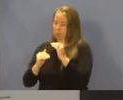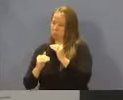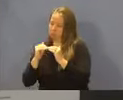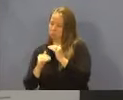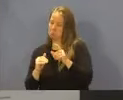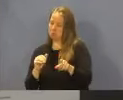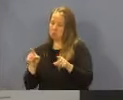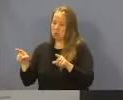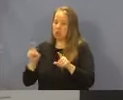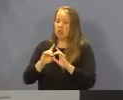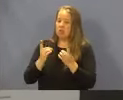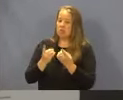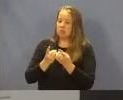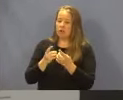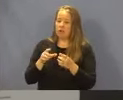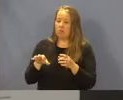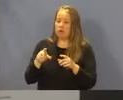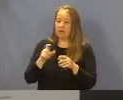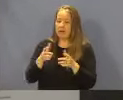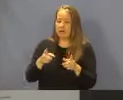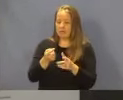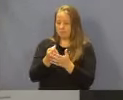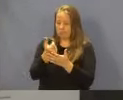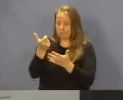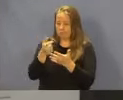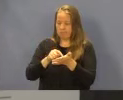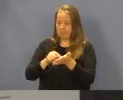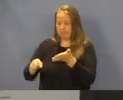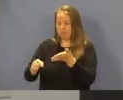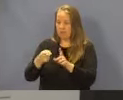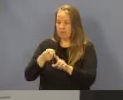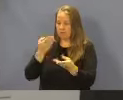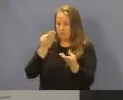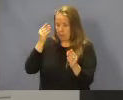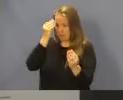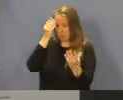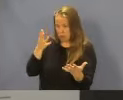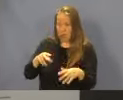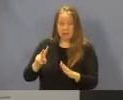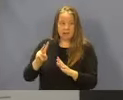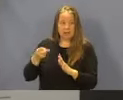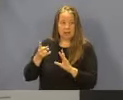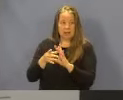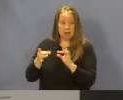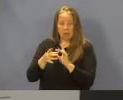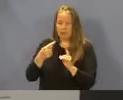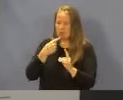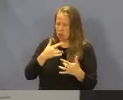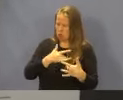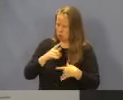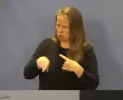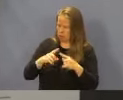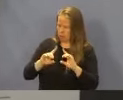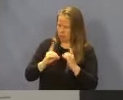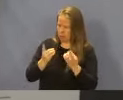The department has retracted this statement from the public notice. The second comment is expressed concerns with the